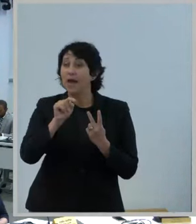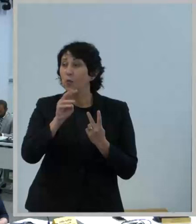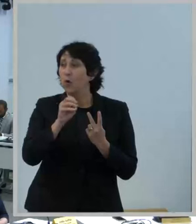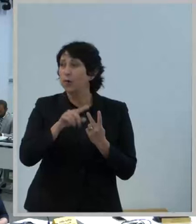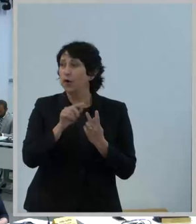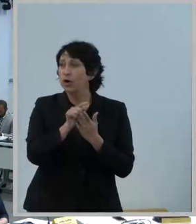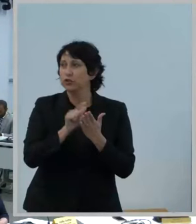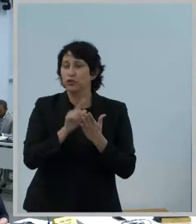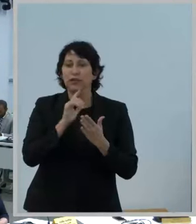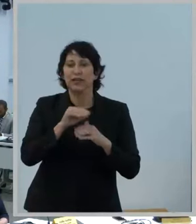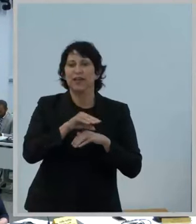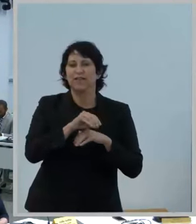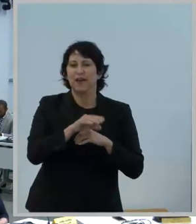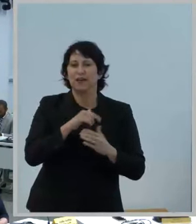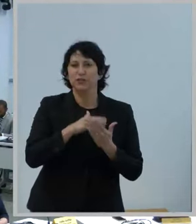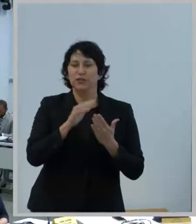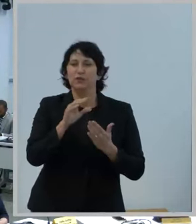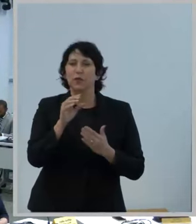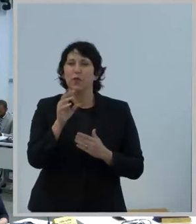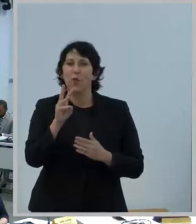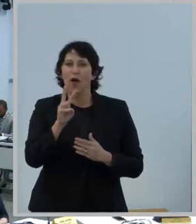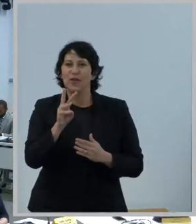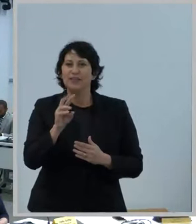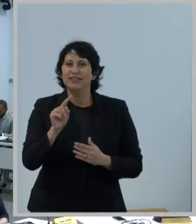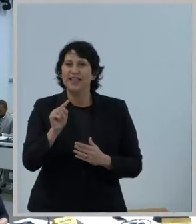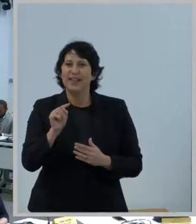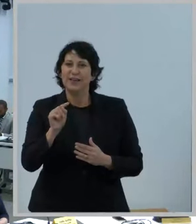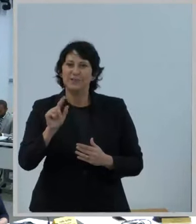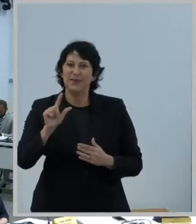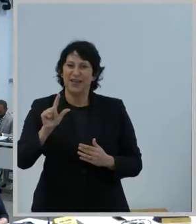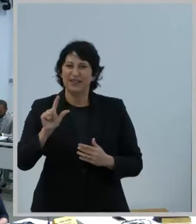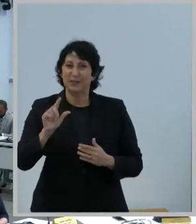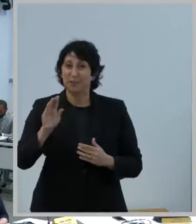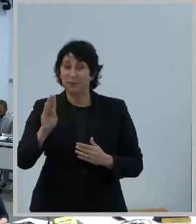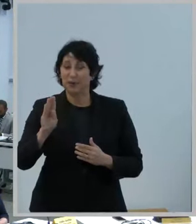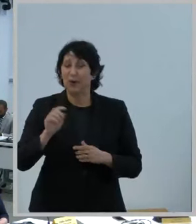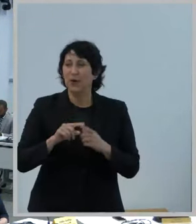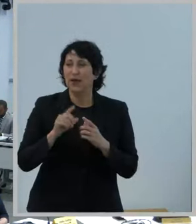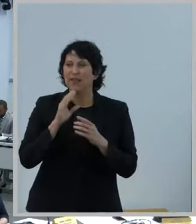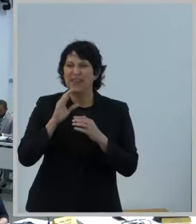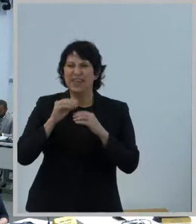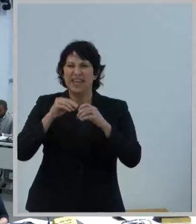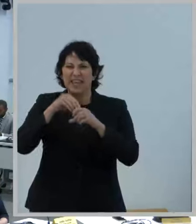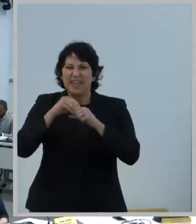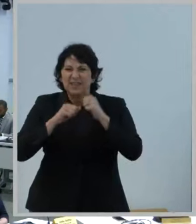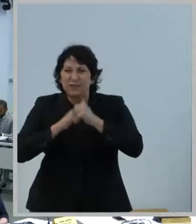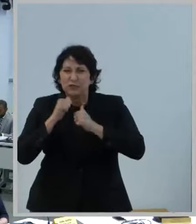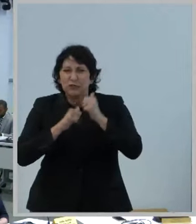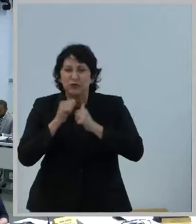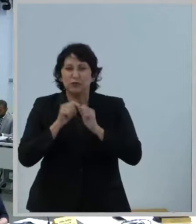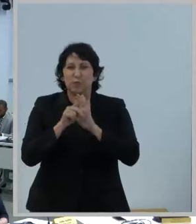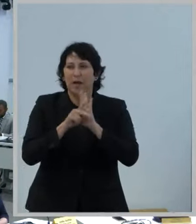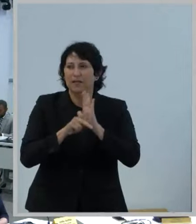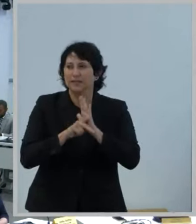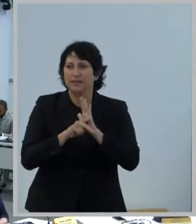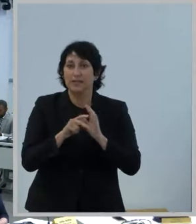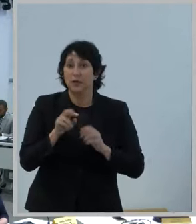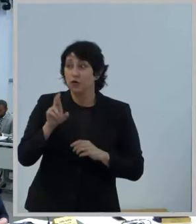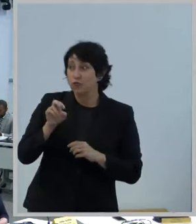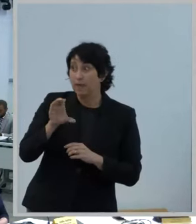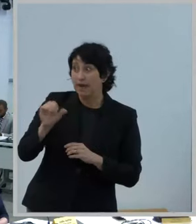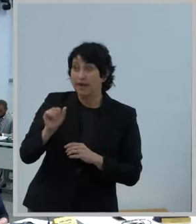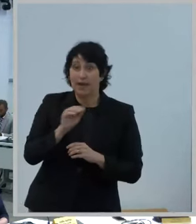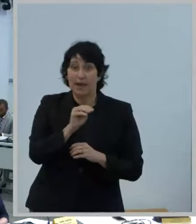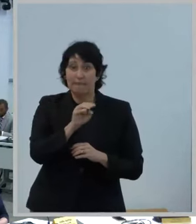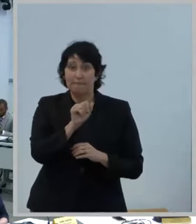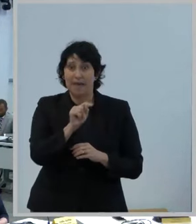Attorney Advisor in the Wireless Telecommunications Bureau Competition and Infrastructure Policy Division. Rebecca and Matt are going to